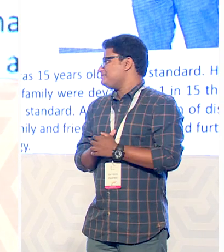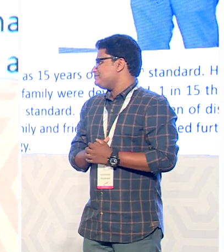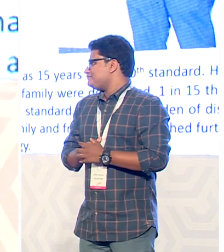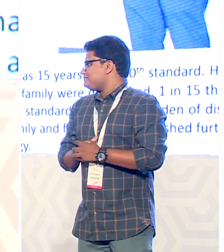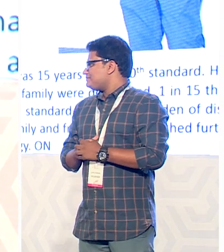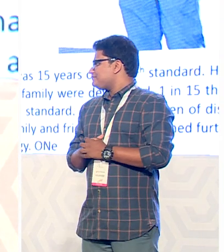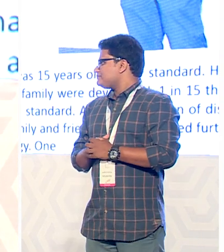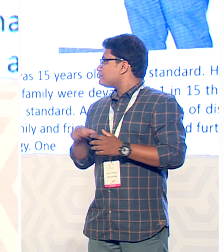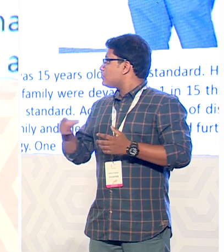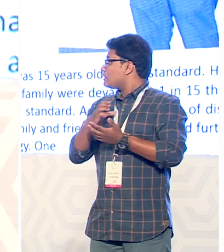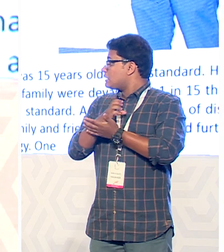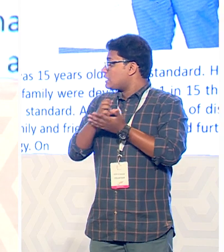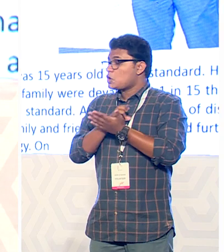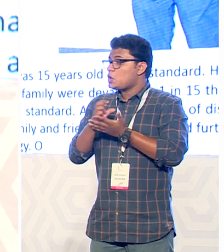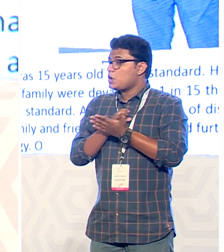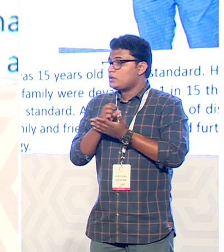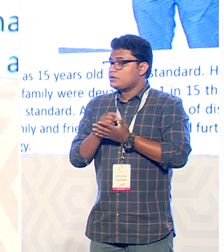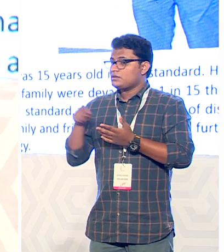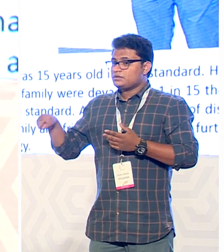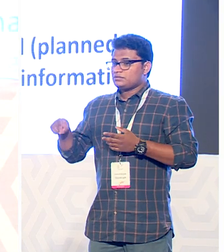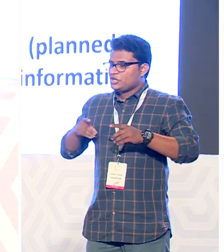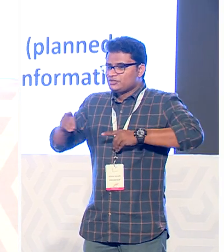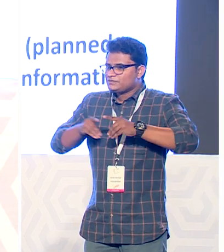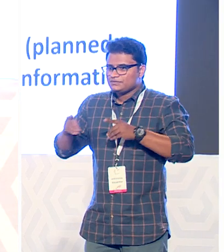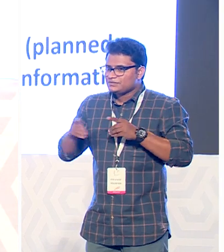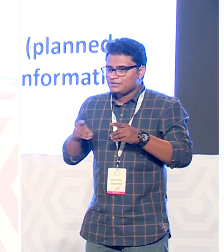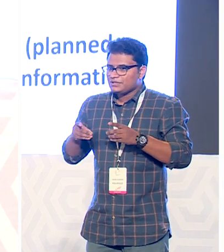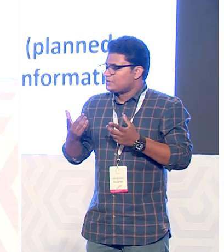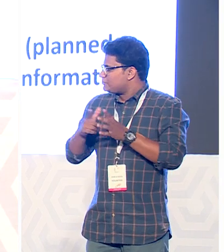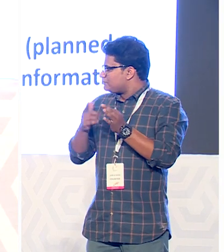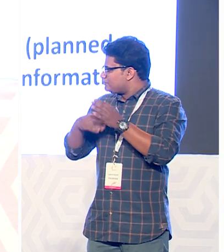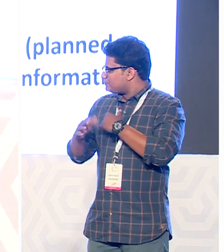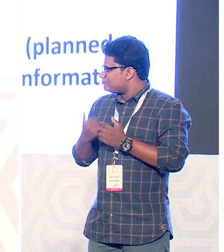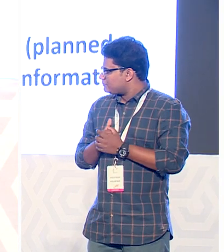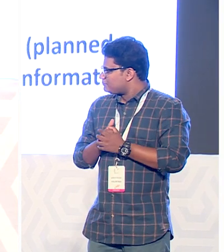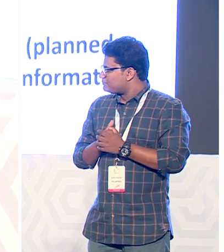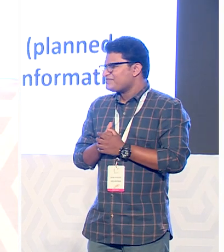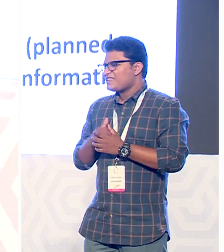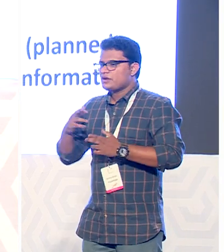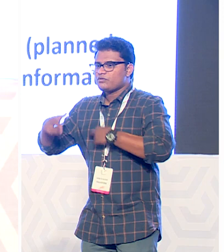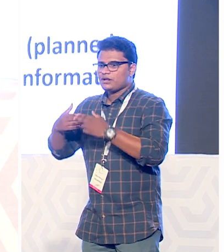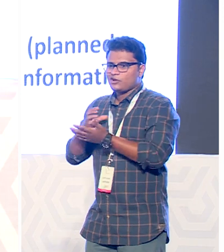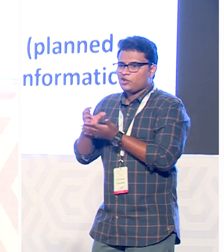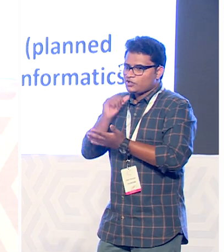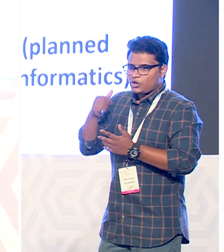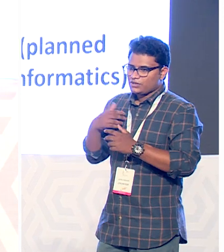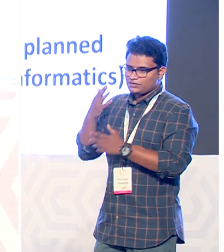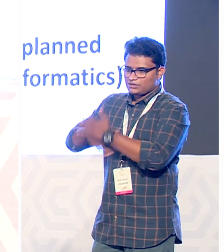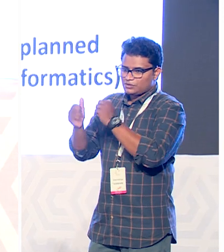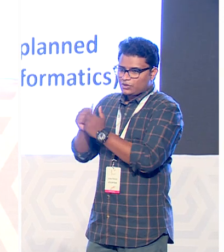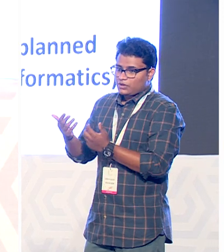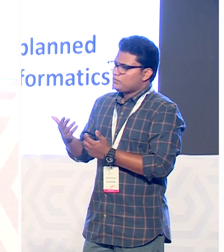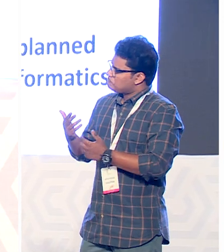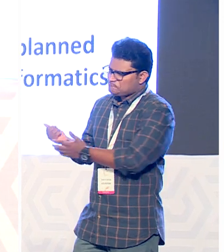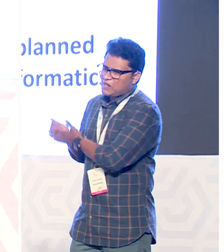the college where I did my bachelor's masters and zoology the regular college they helped me a